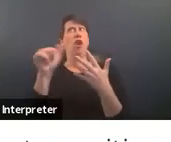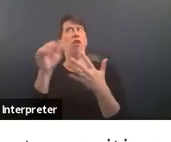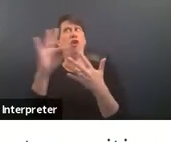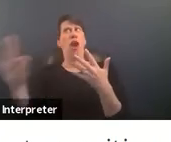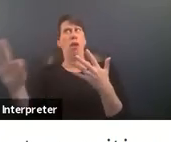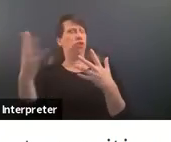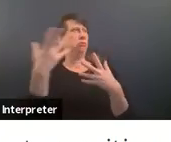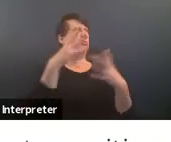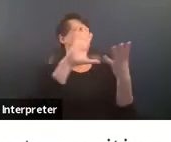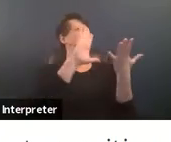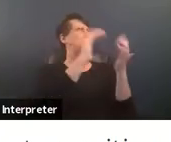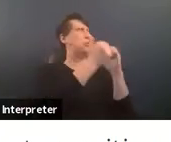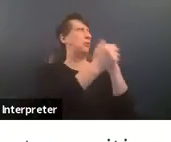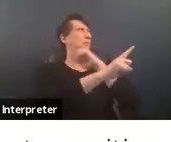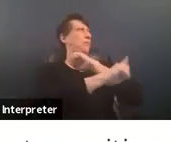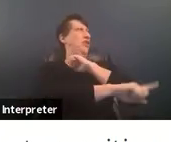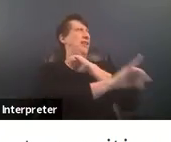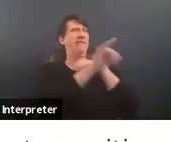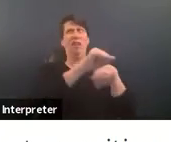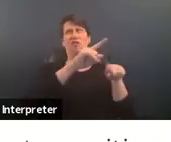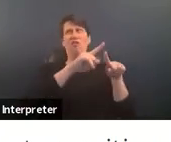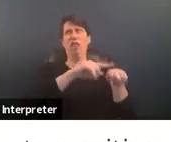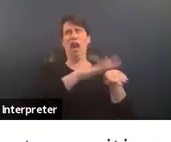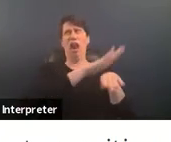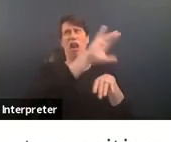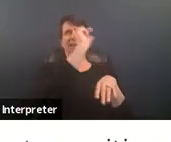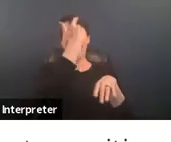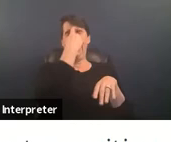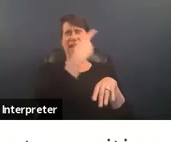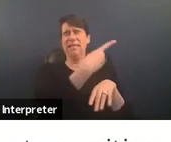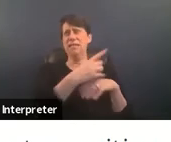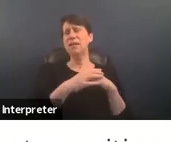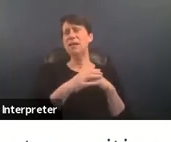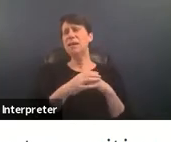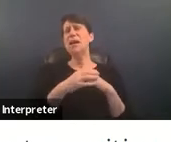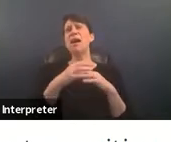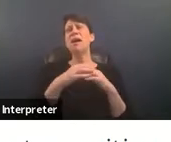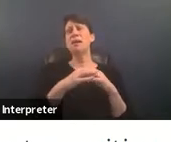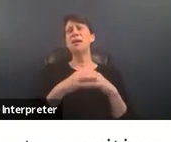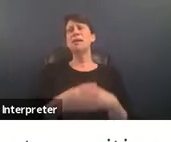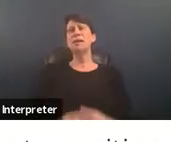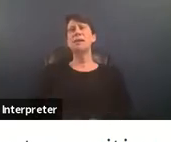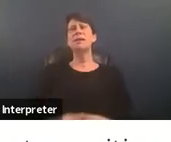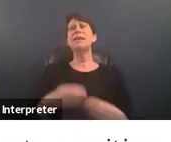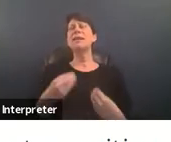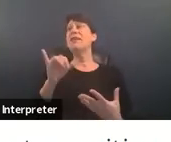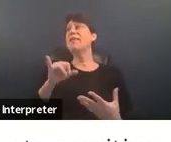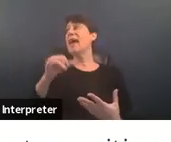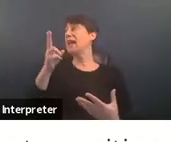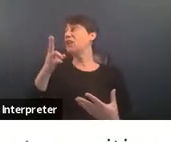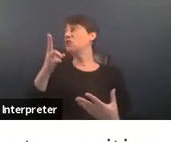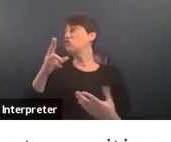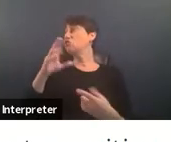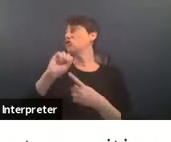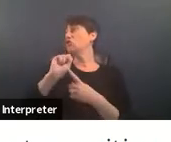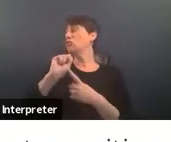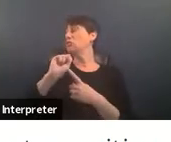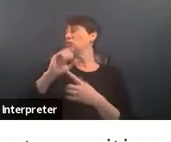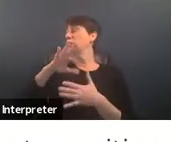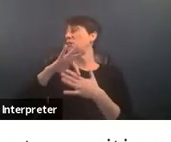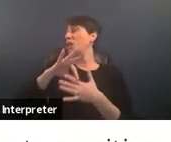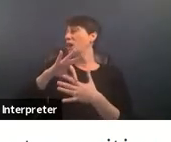accountability that rely on the state um and i hope that you know giving that kind of historical context about why